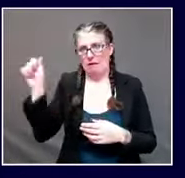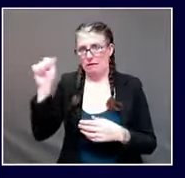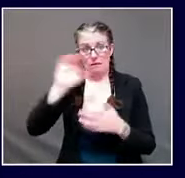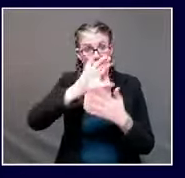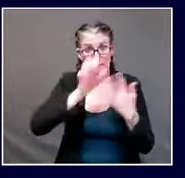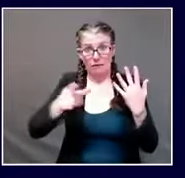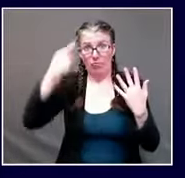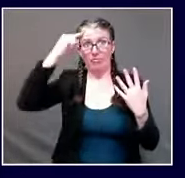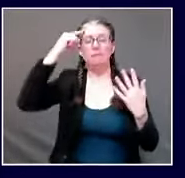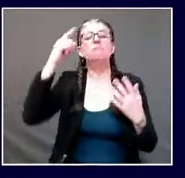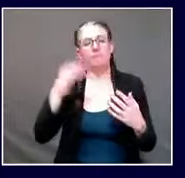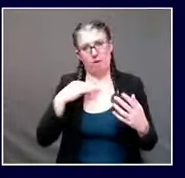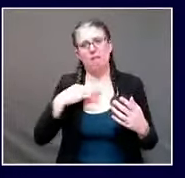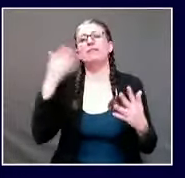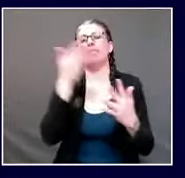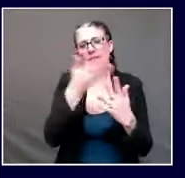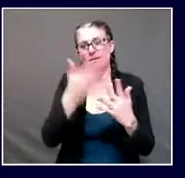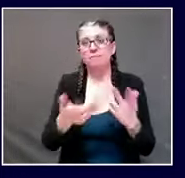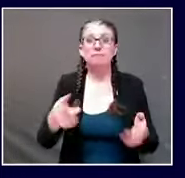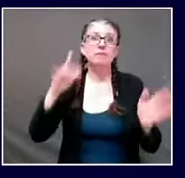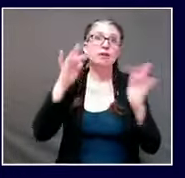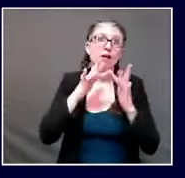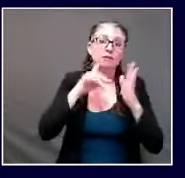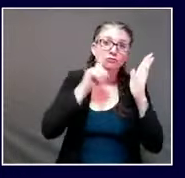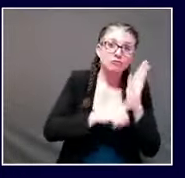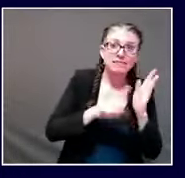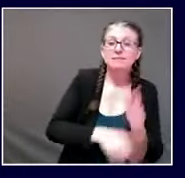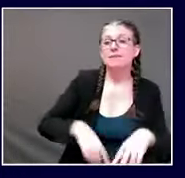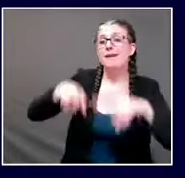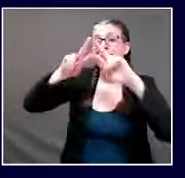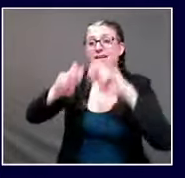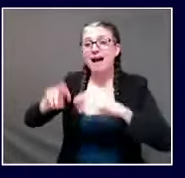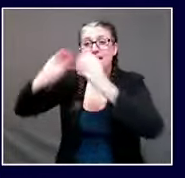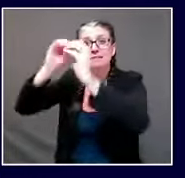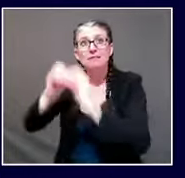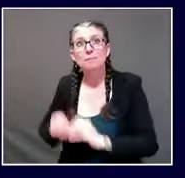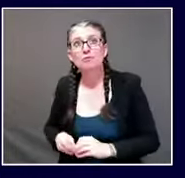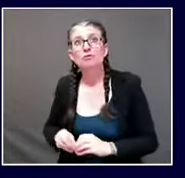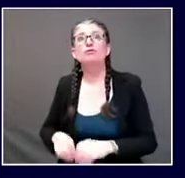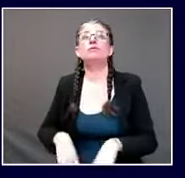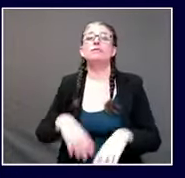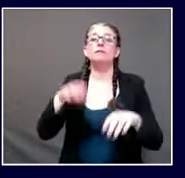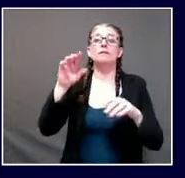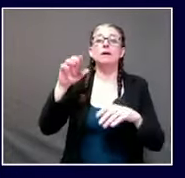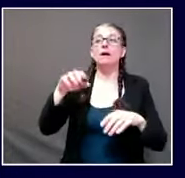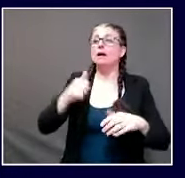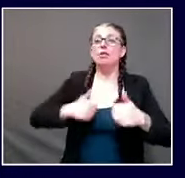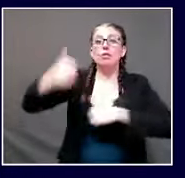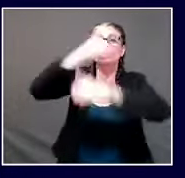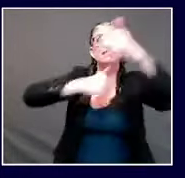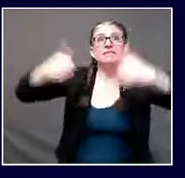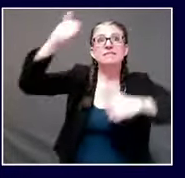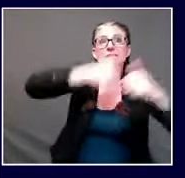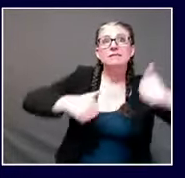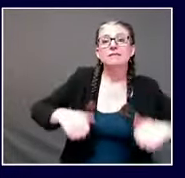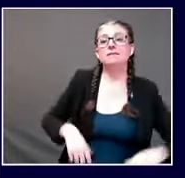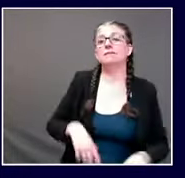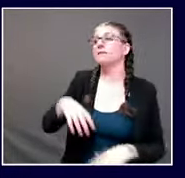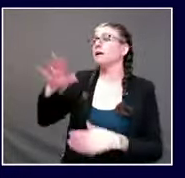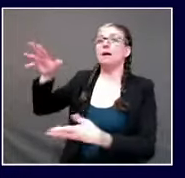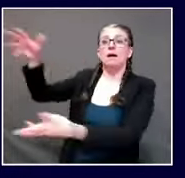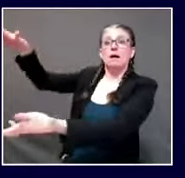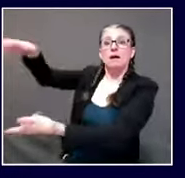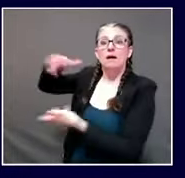with data analysis to help out with logistics and warehouse operations you name it we asked for assistance